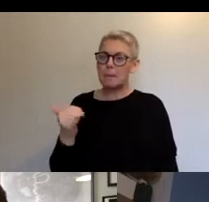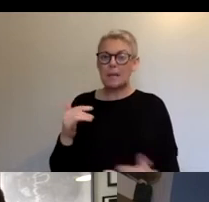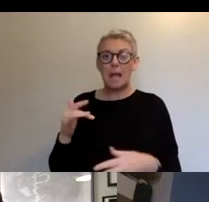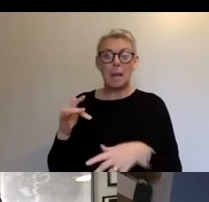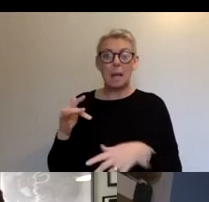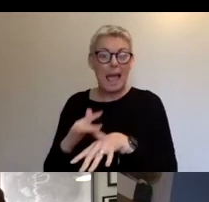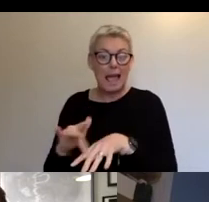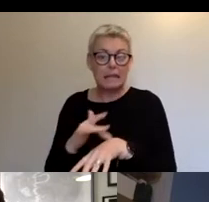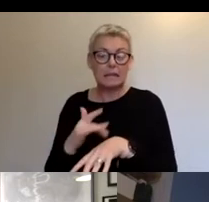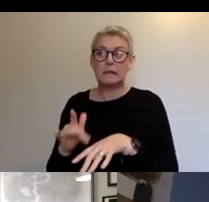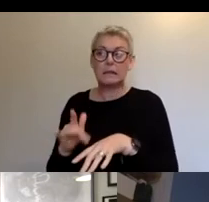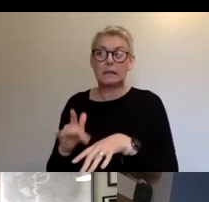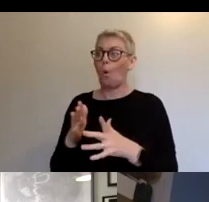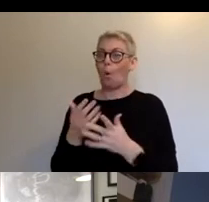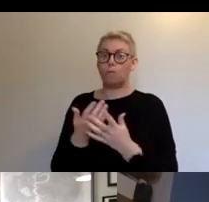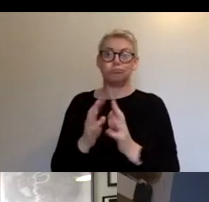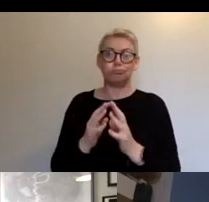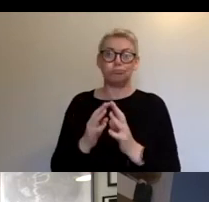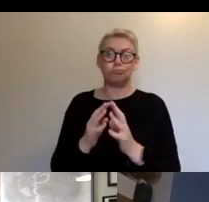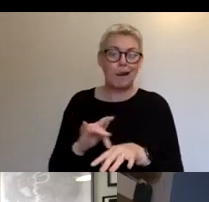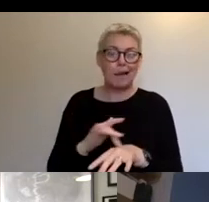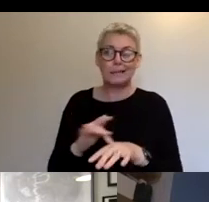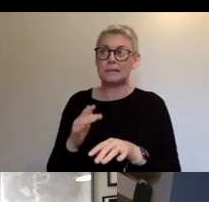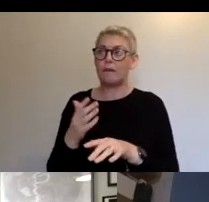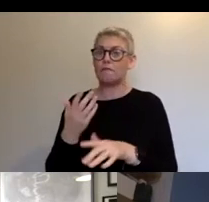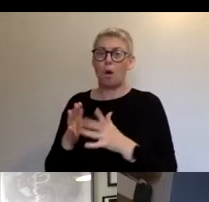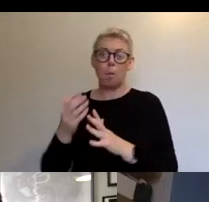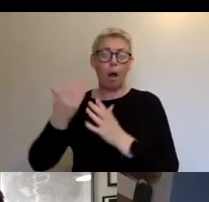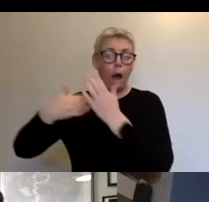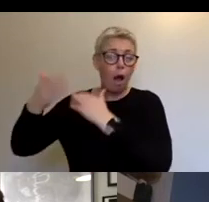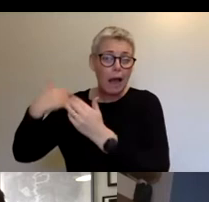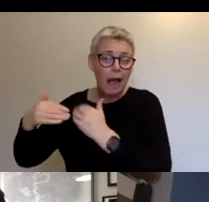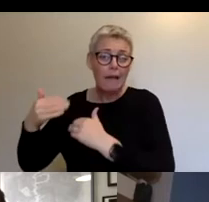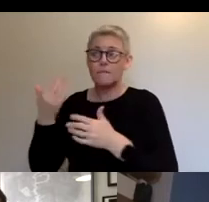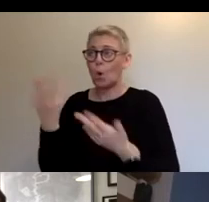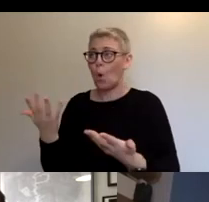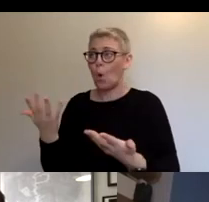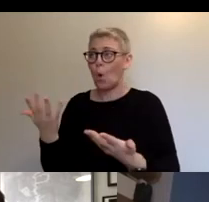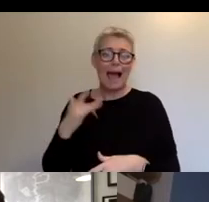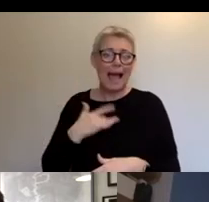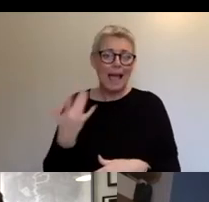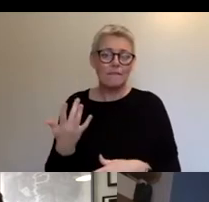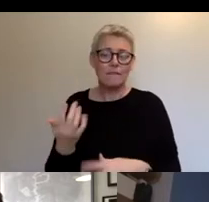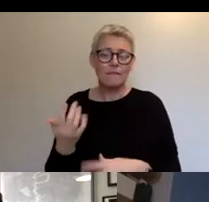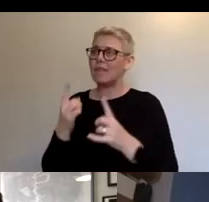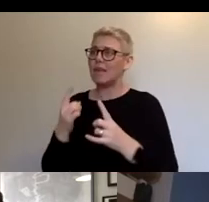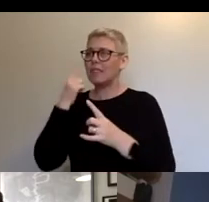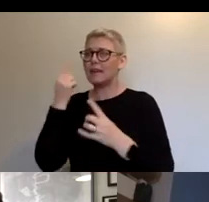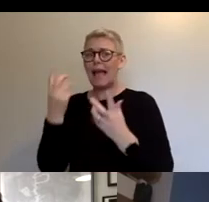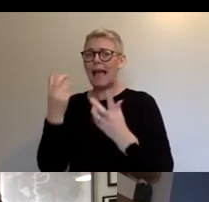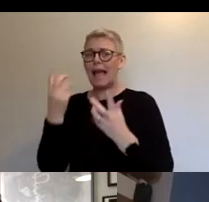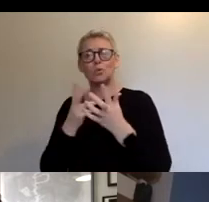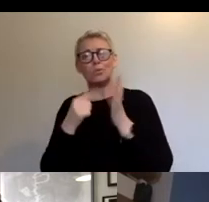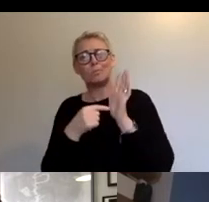something, whether live or from our archive and and work out how to bring that to people, we will do